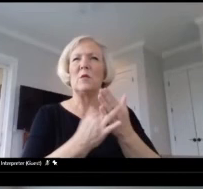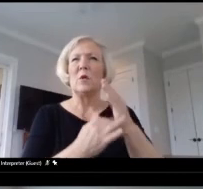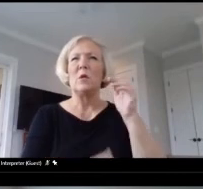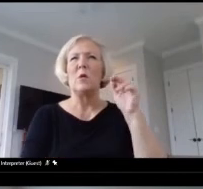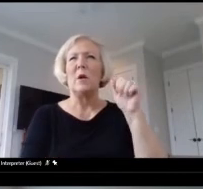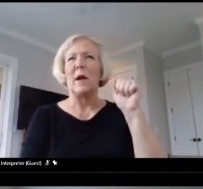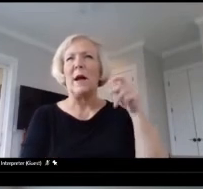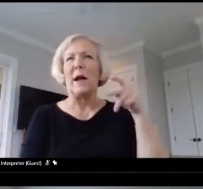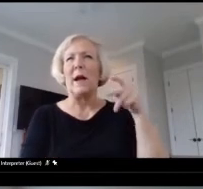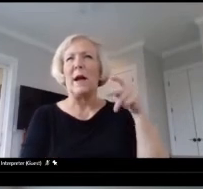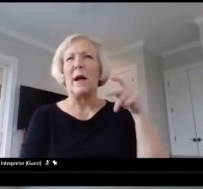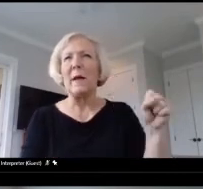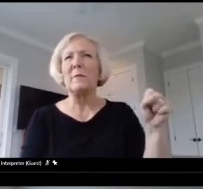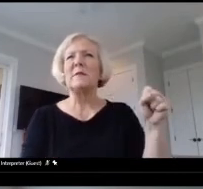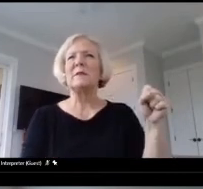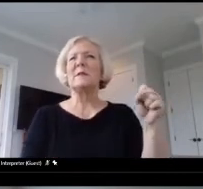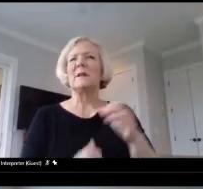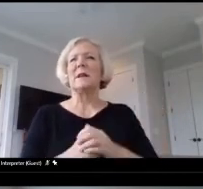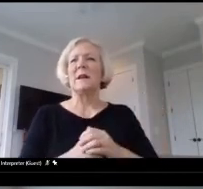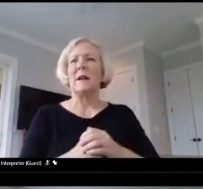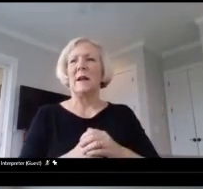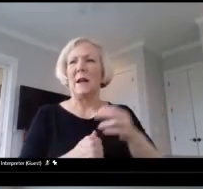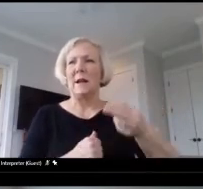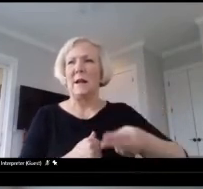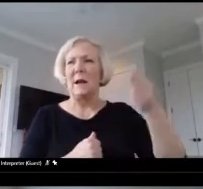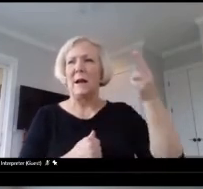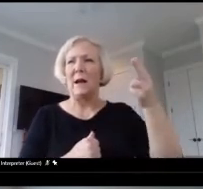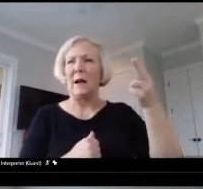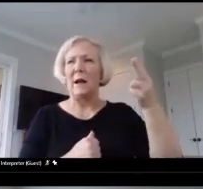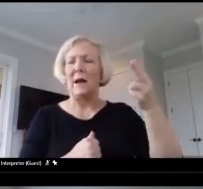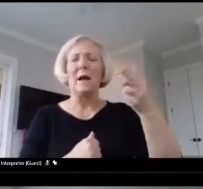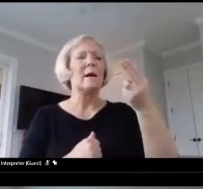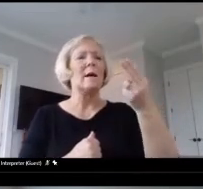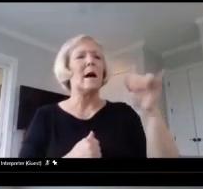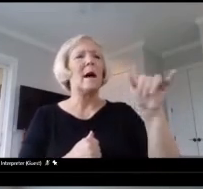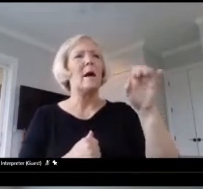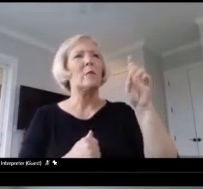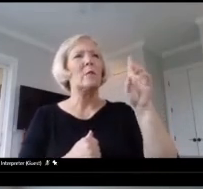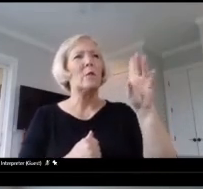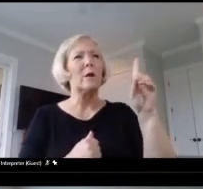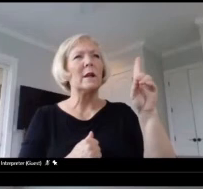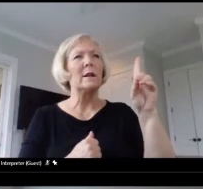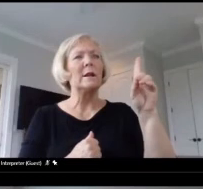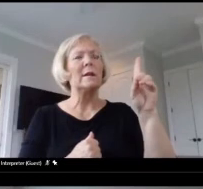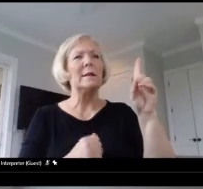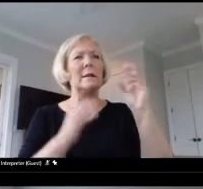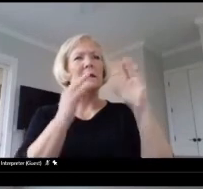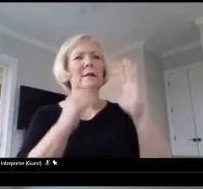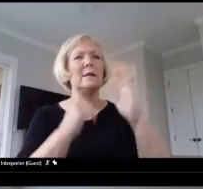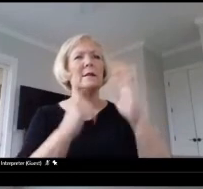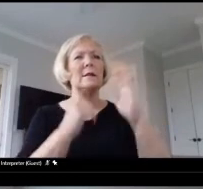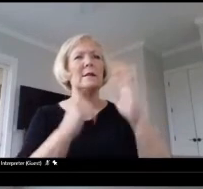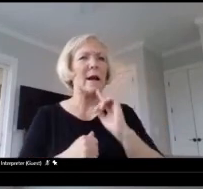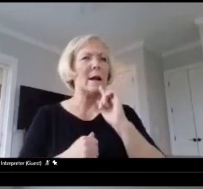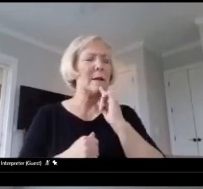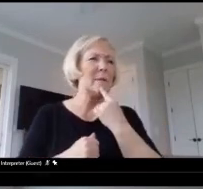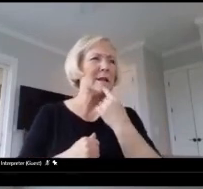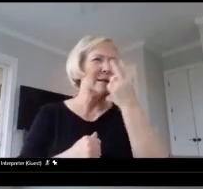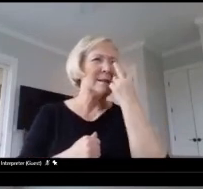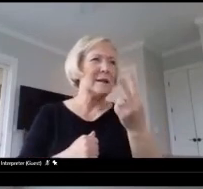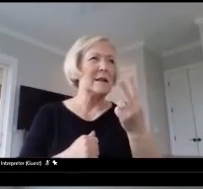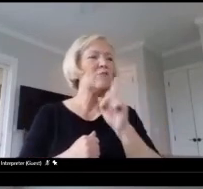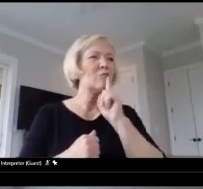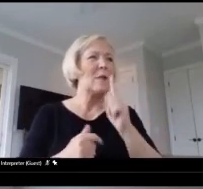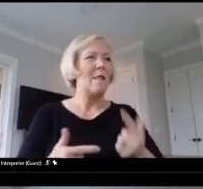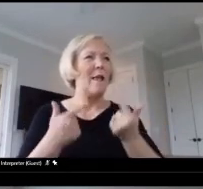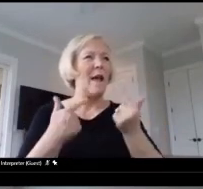hybrid teaching. So I really feel like I miss seeing real live K-12 students,